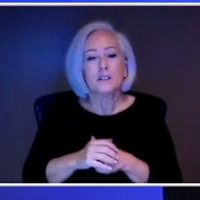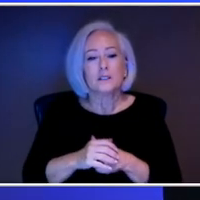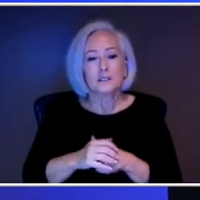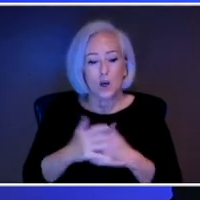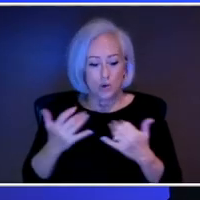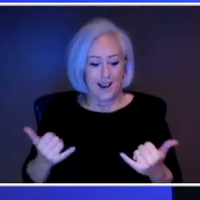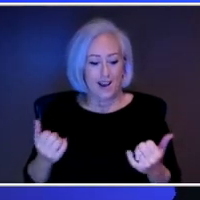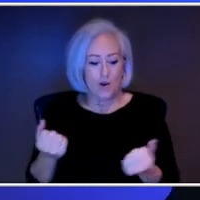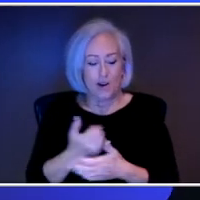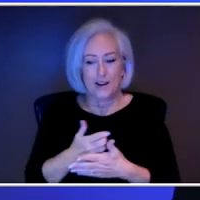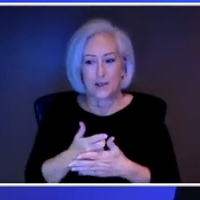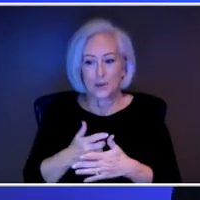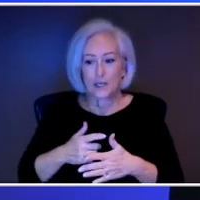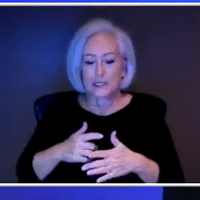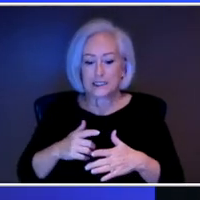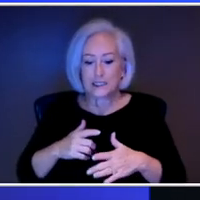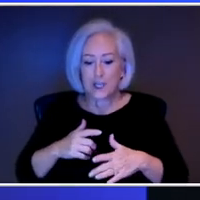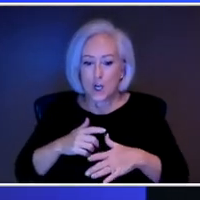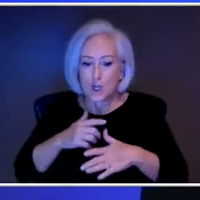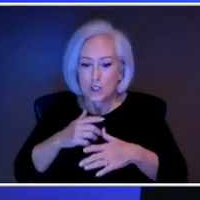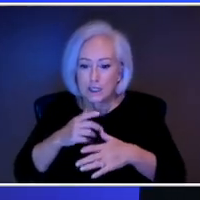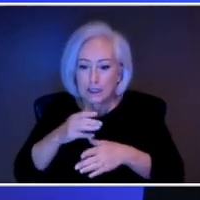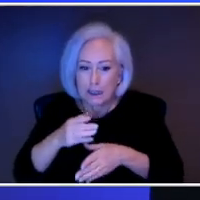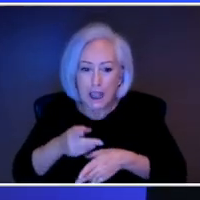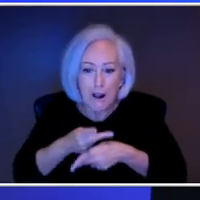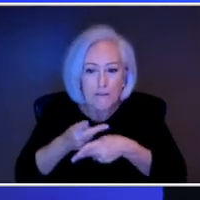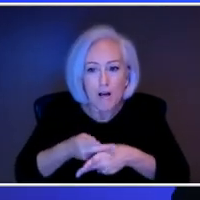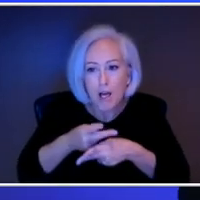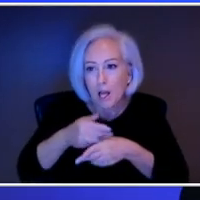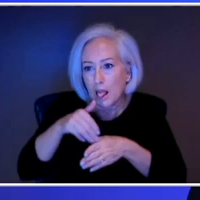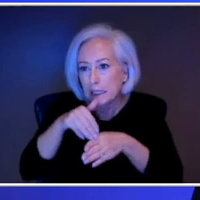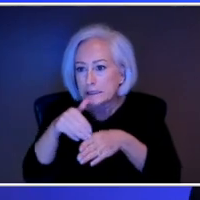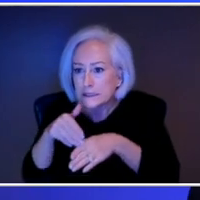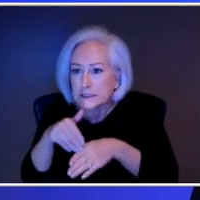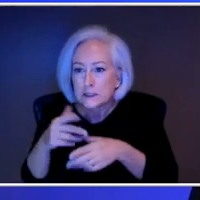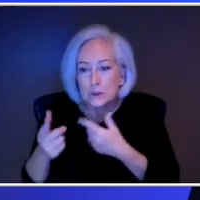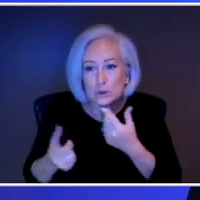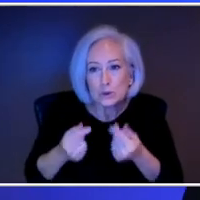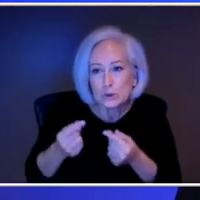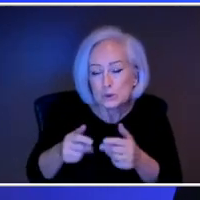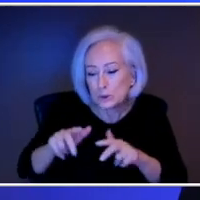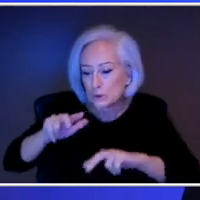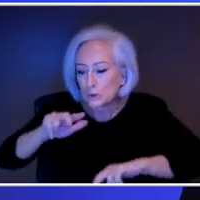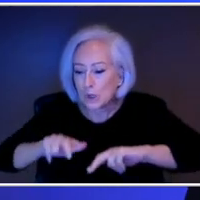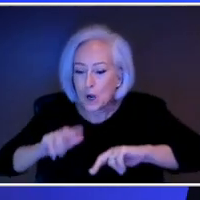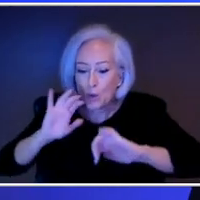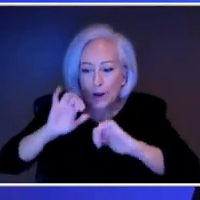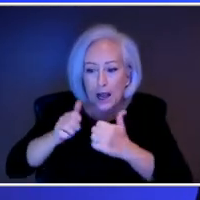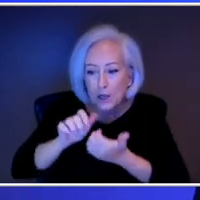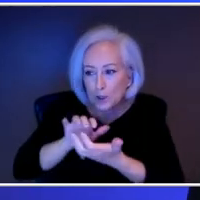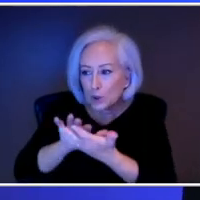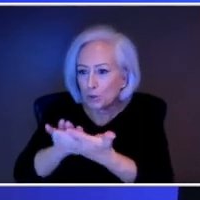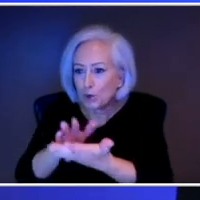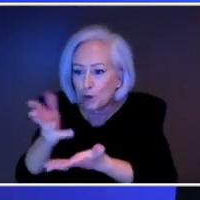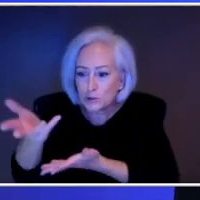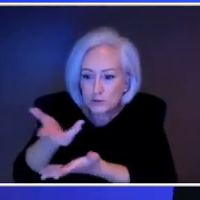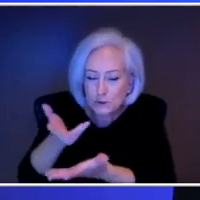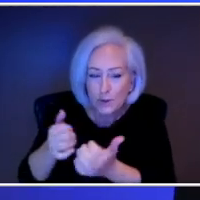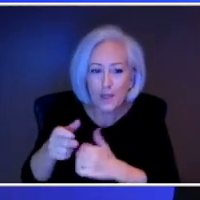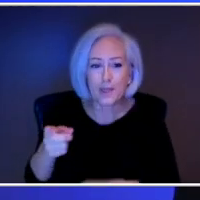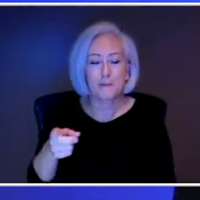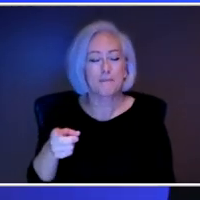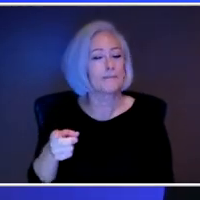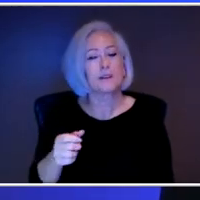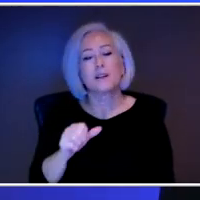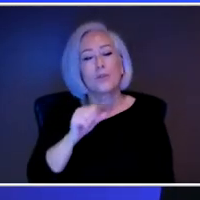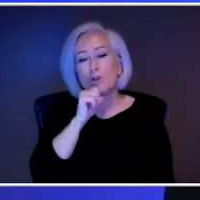being very disingenuous maybe because it's awkward, you know, trying to figure out how do we engage someone after that. And the reality is there is no right way or wrong way. It's